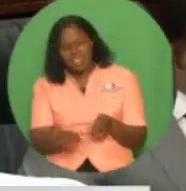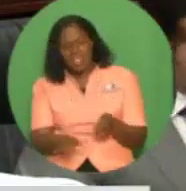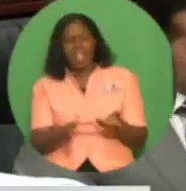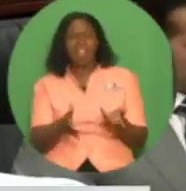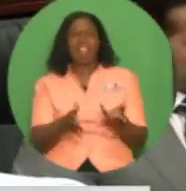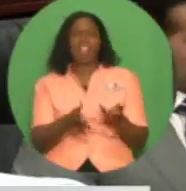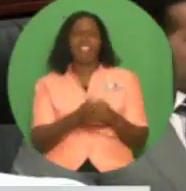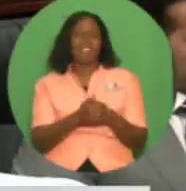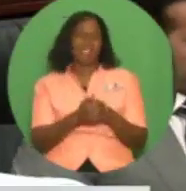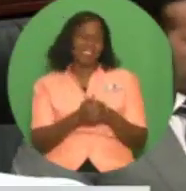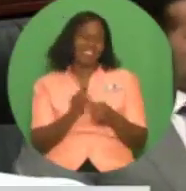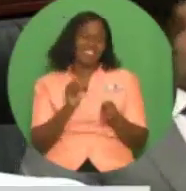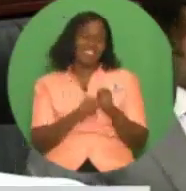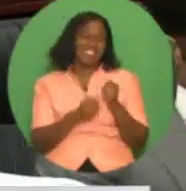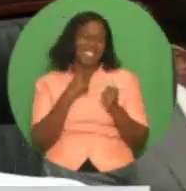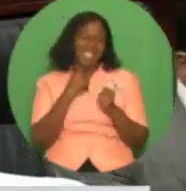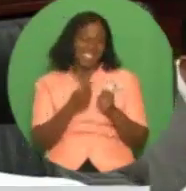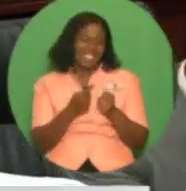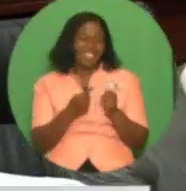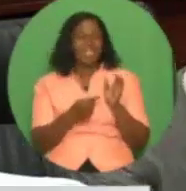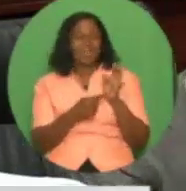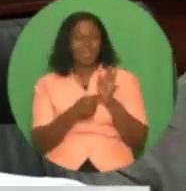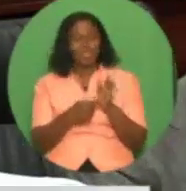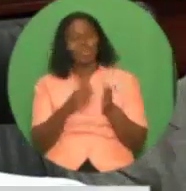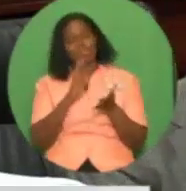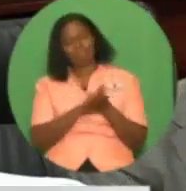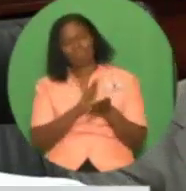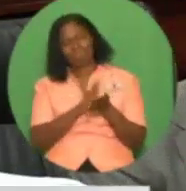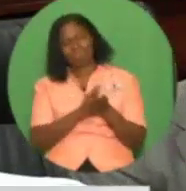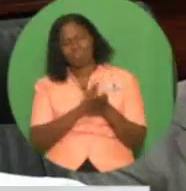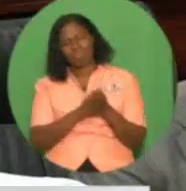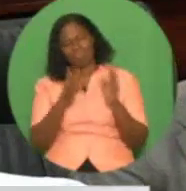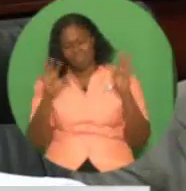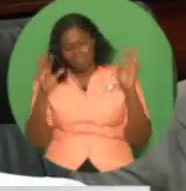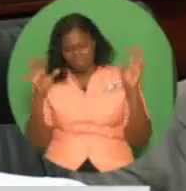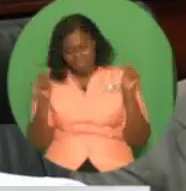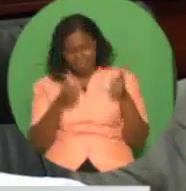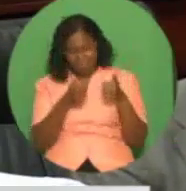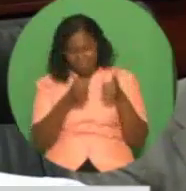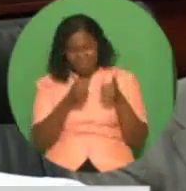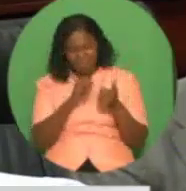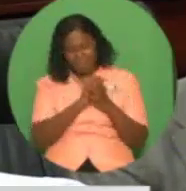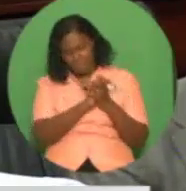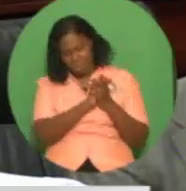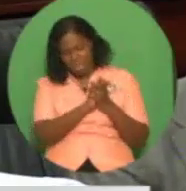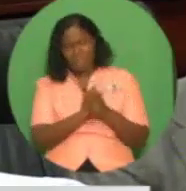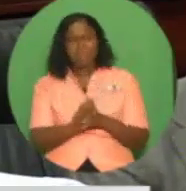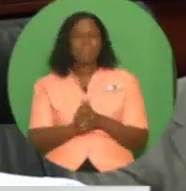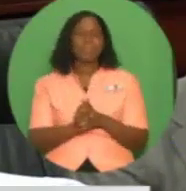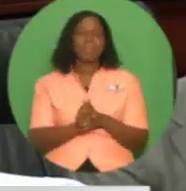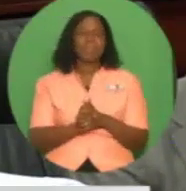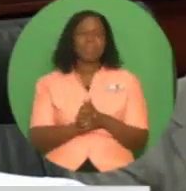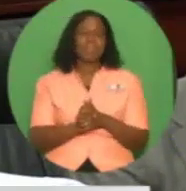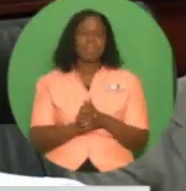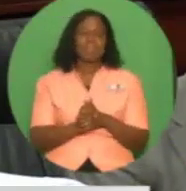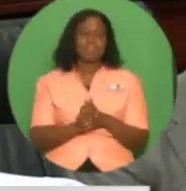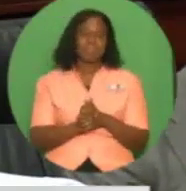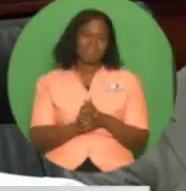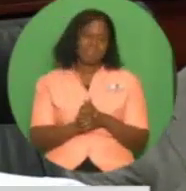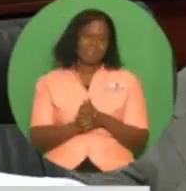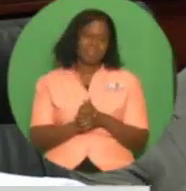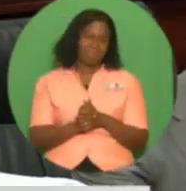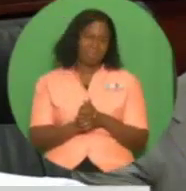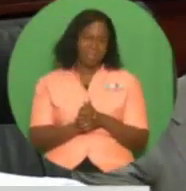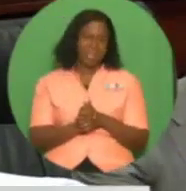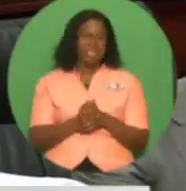in advancing human capital. done. Social agenda. Madam Speaker, we have been reviewing the expenditure on our social